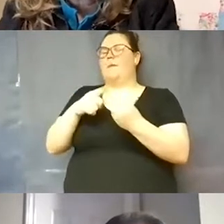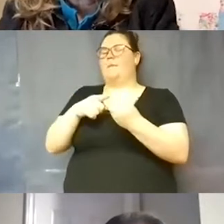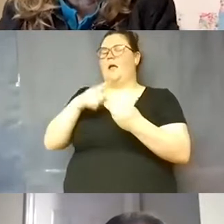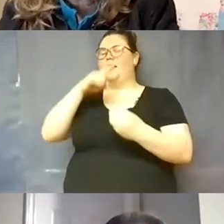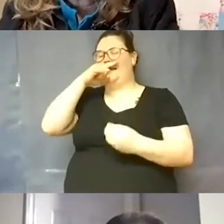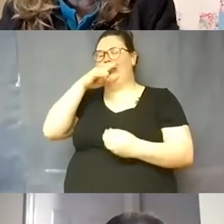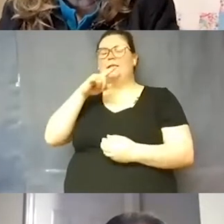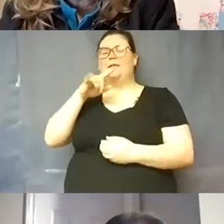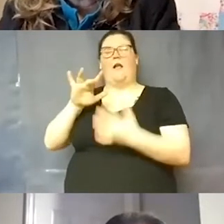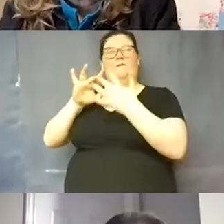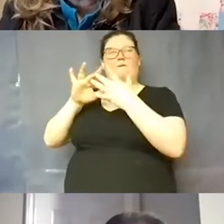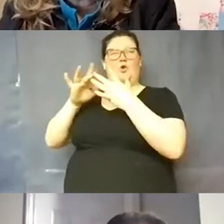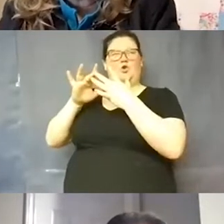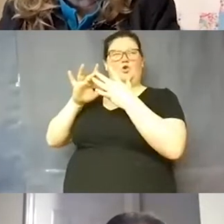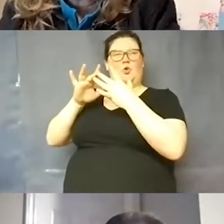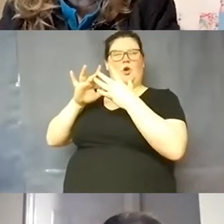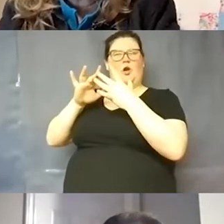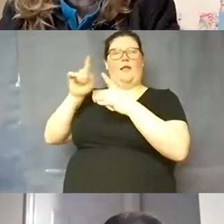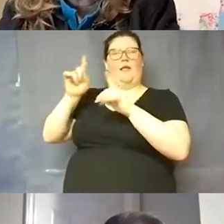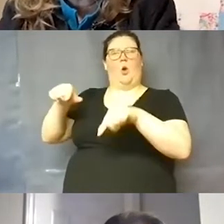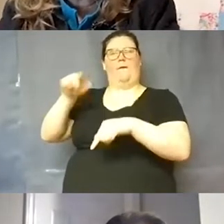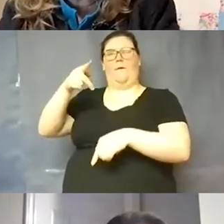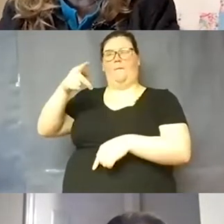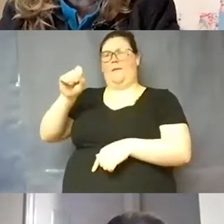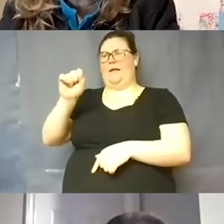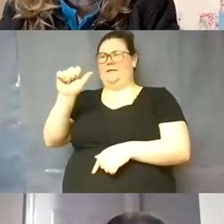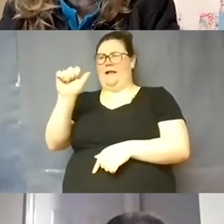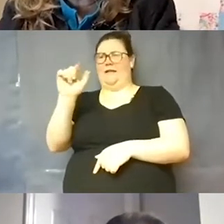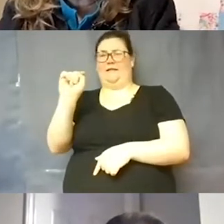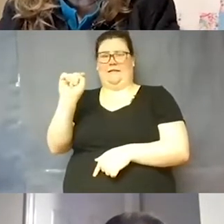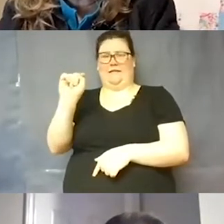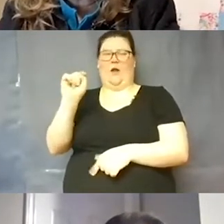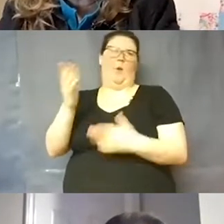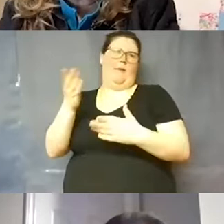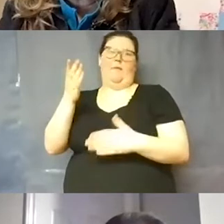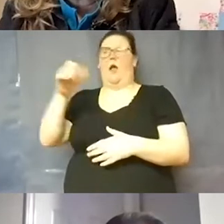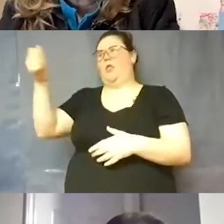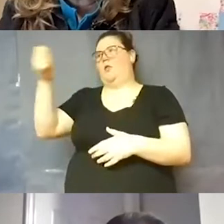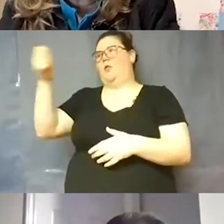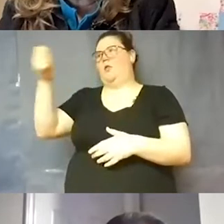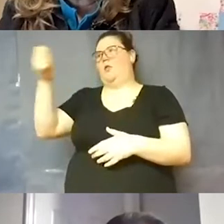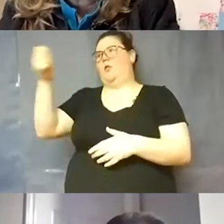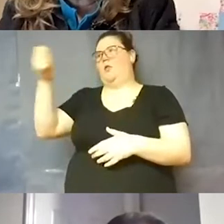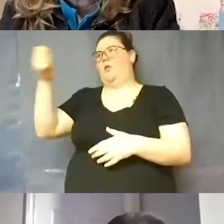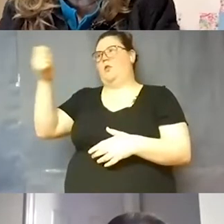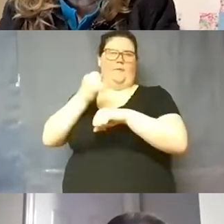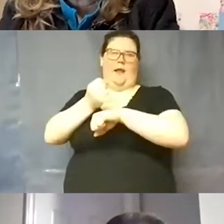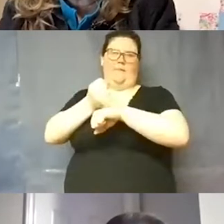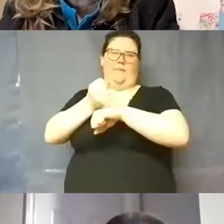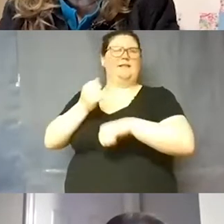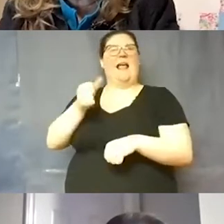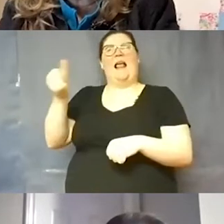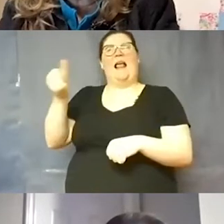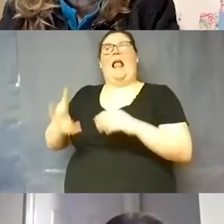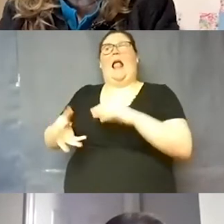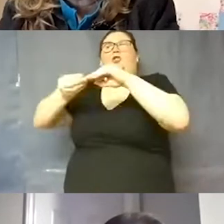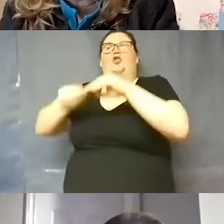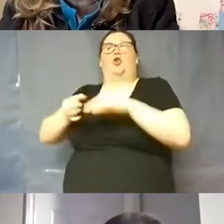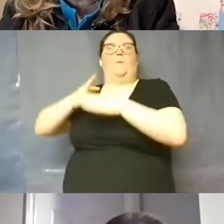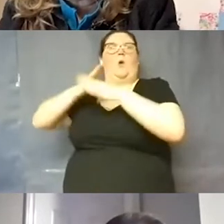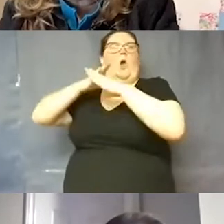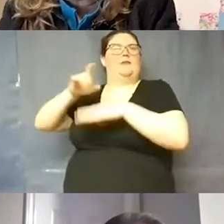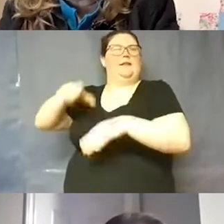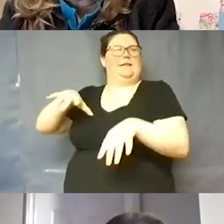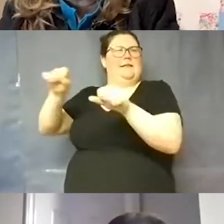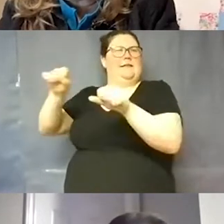are virtual and if they're heading in for the PSAT but I'm sure there's other reasons they might need to come to campus are there any extra precautions that they need to take